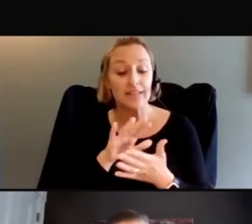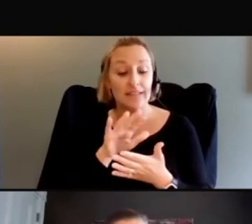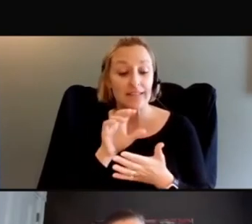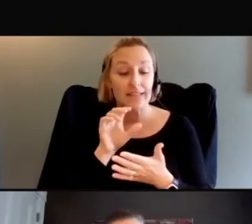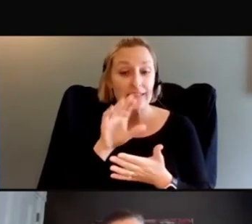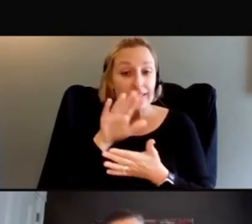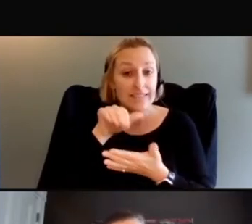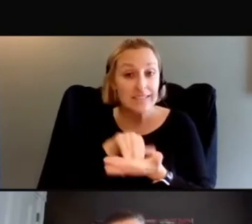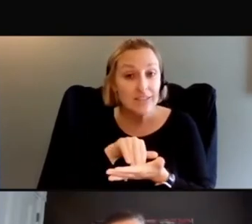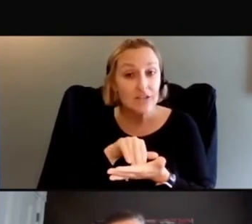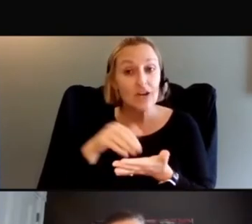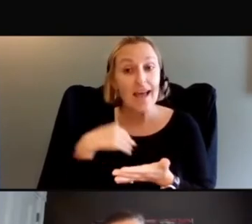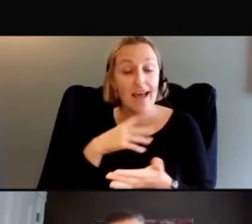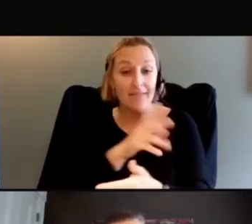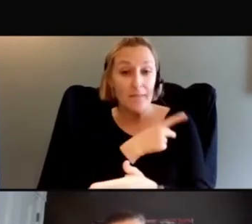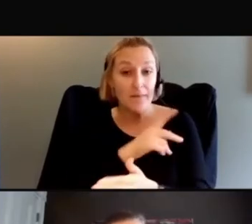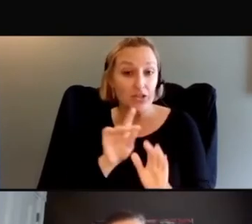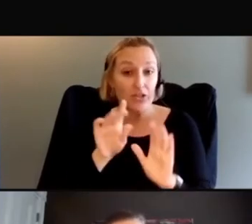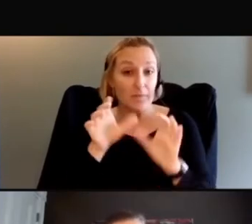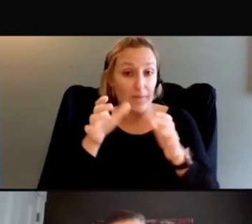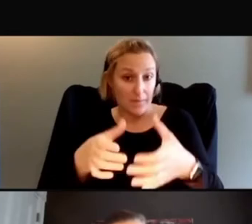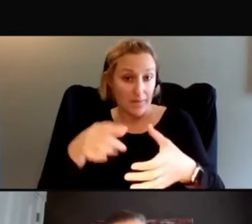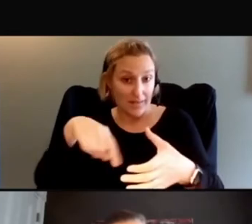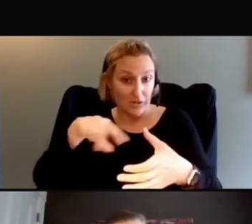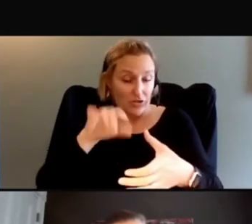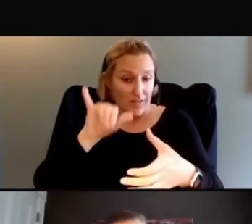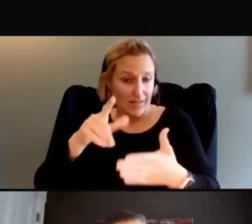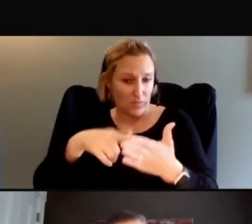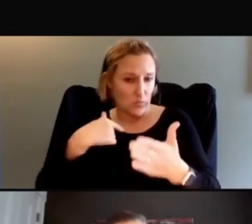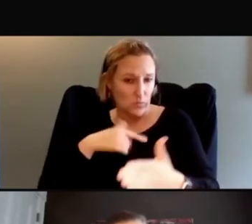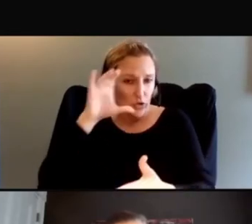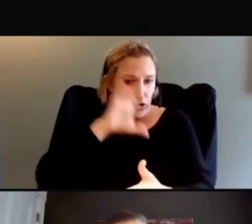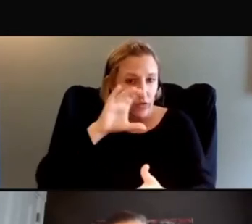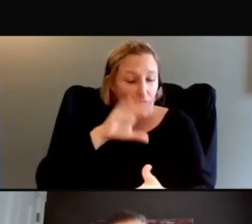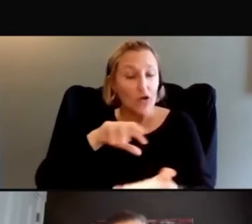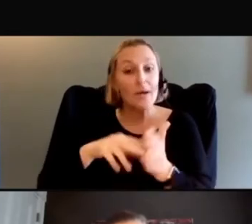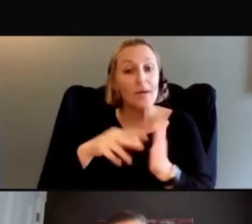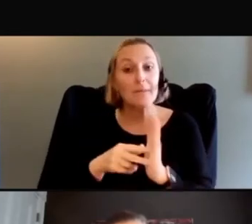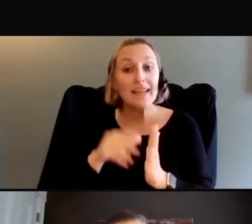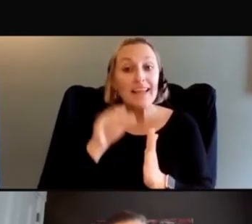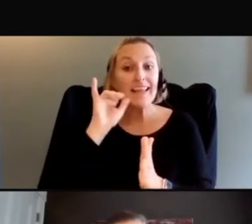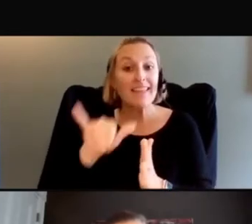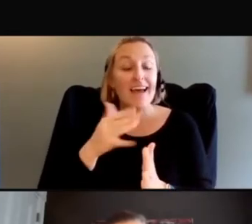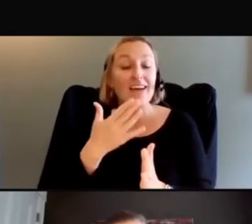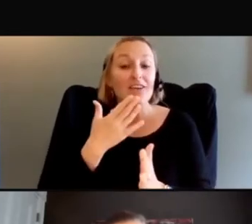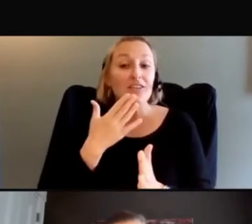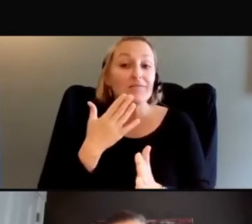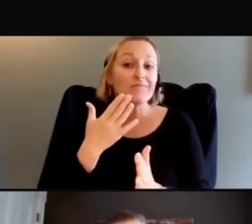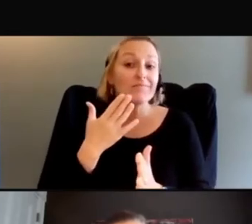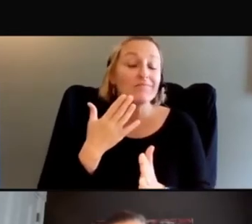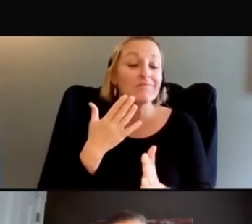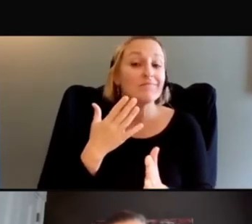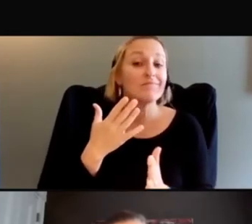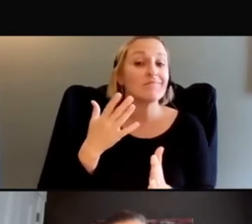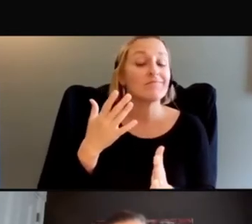has a patient population that we're looking for, that doesn't necessarily mean that they're going to be experienced with research or that they're equipped to